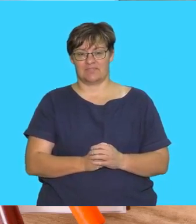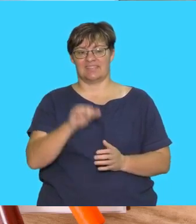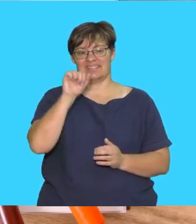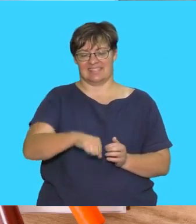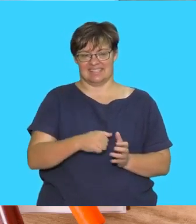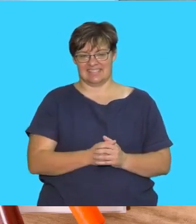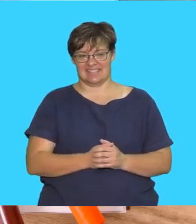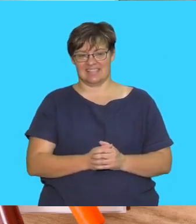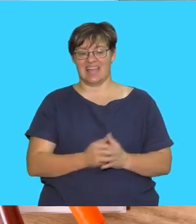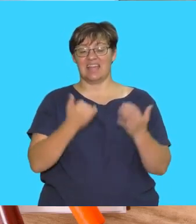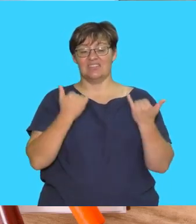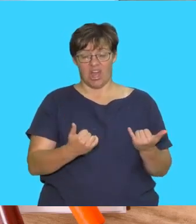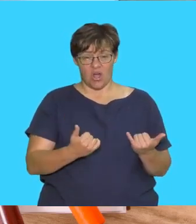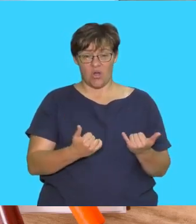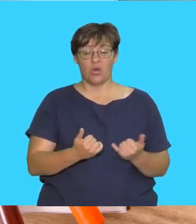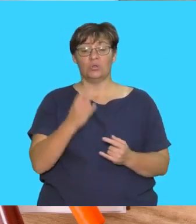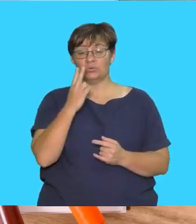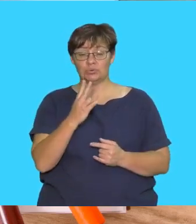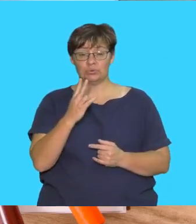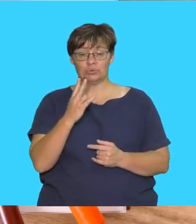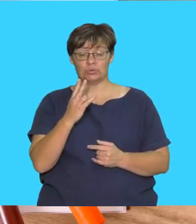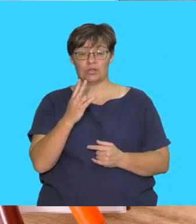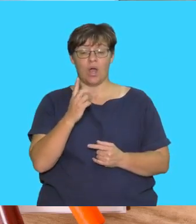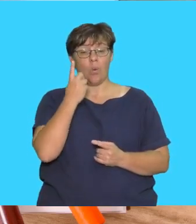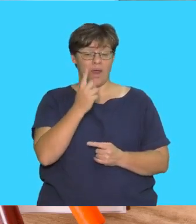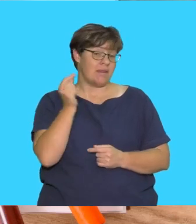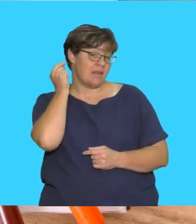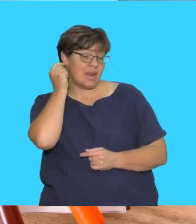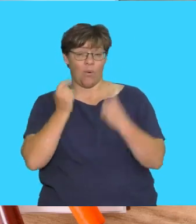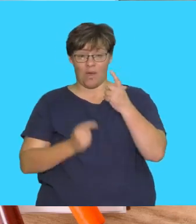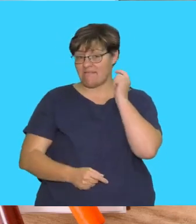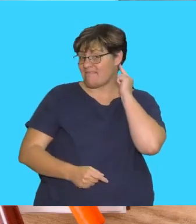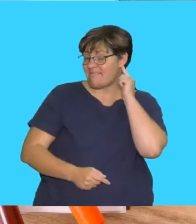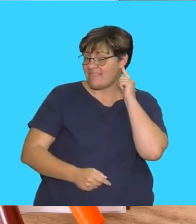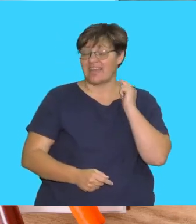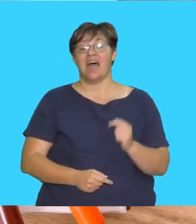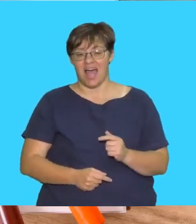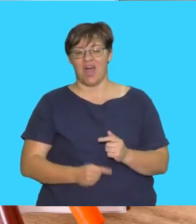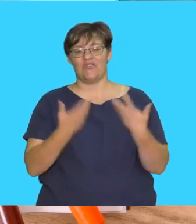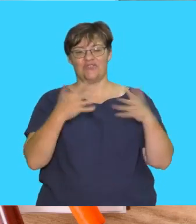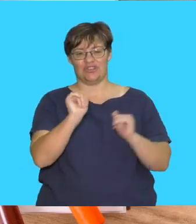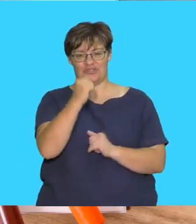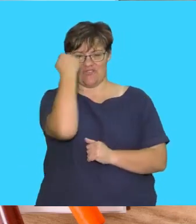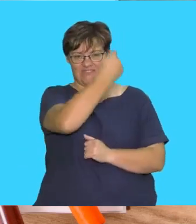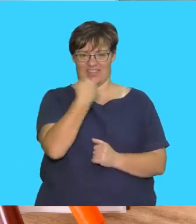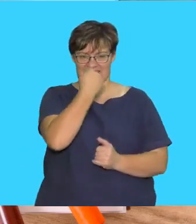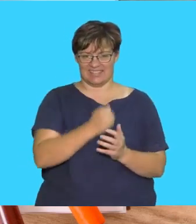yes now draw two ears on either side of the head to finish your face